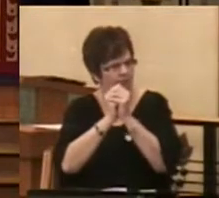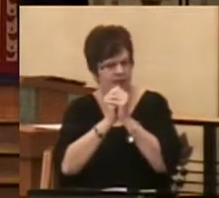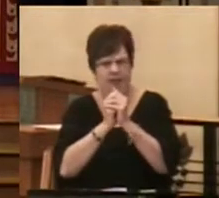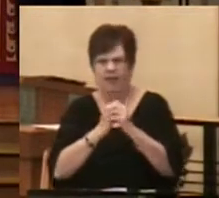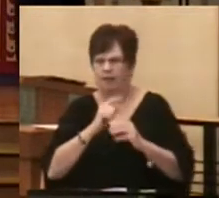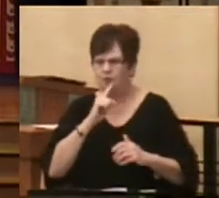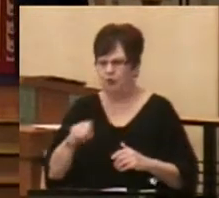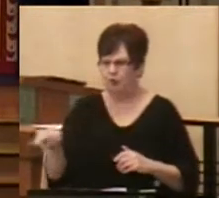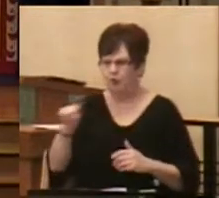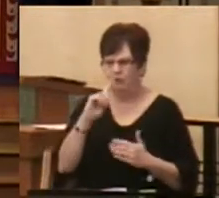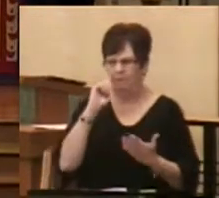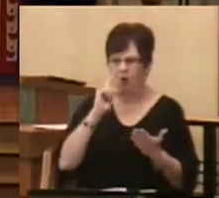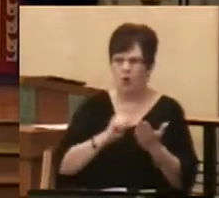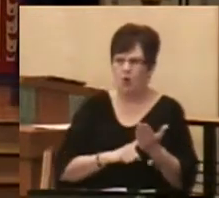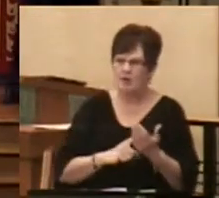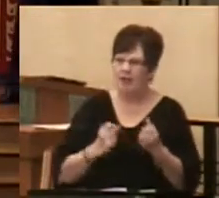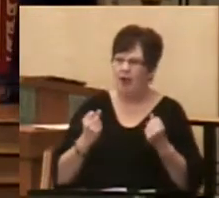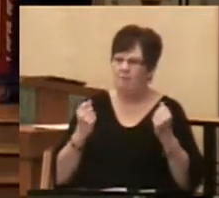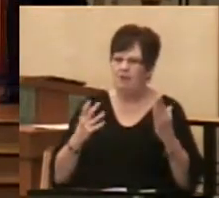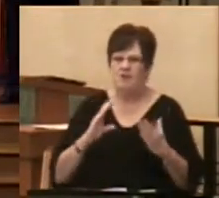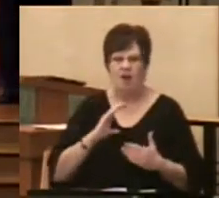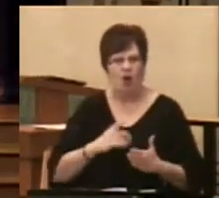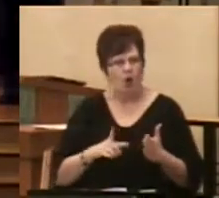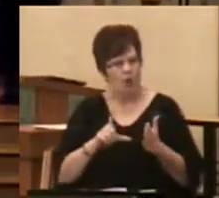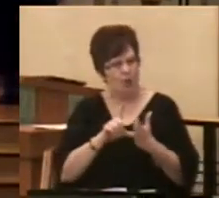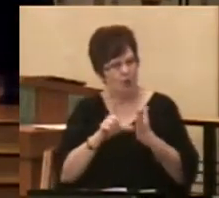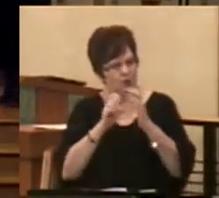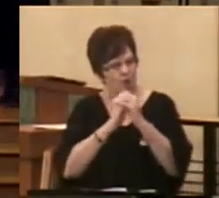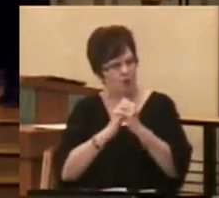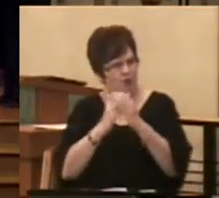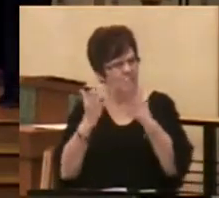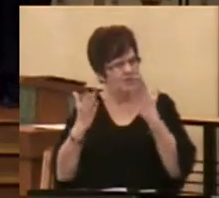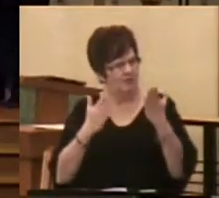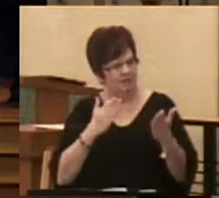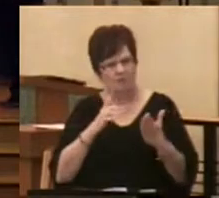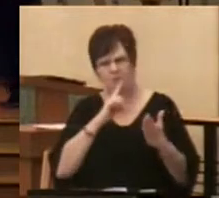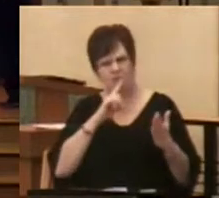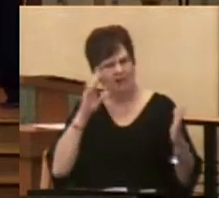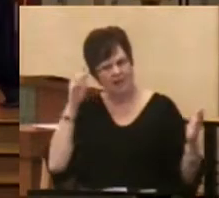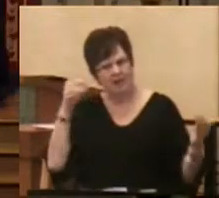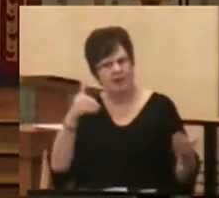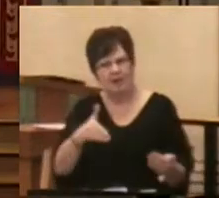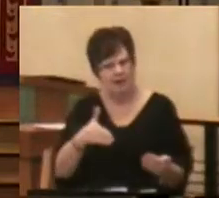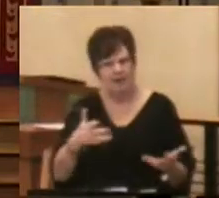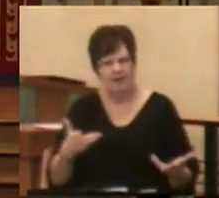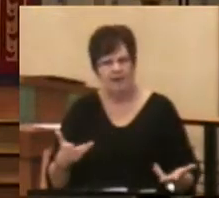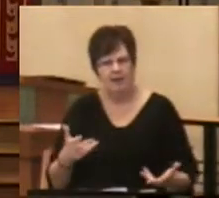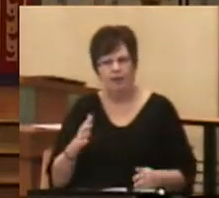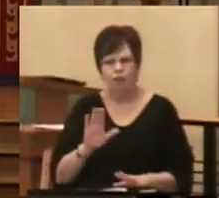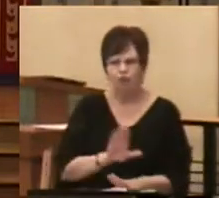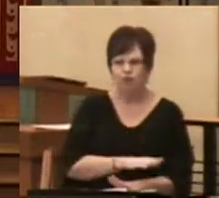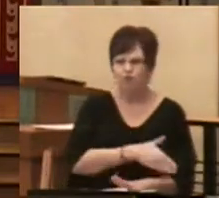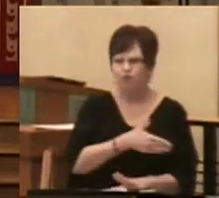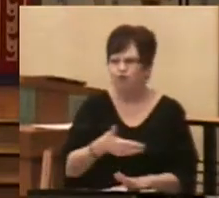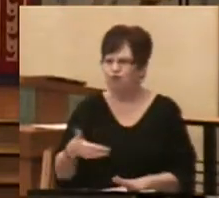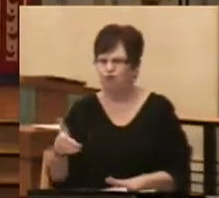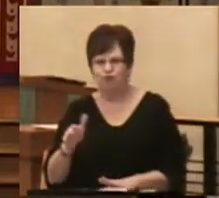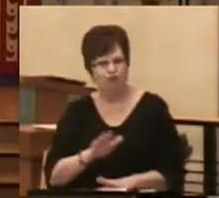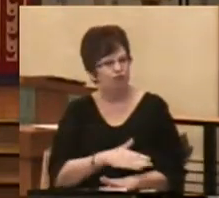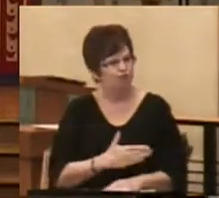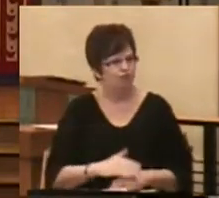I'm sure you've noticed how much of our Lutheran worship services are devoted to melody and song.